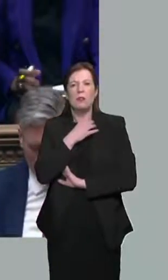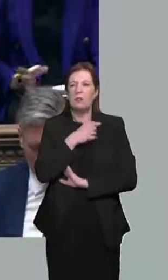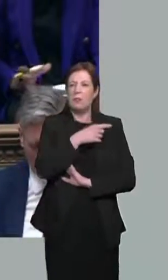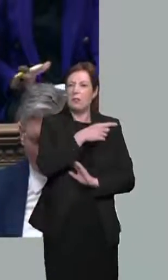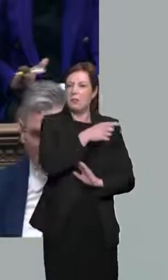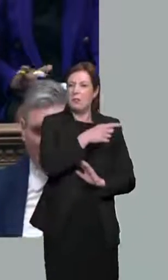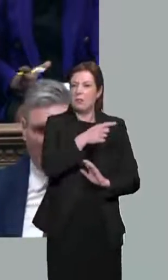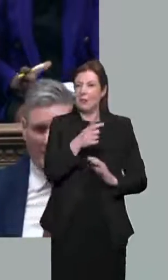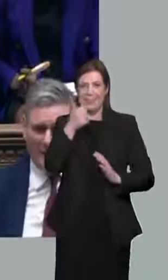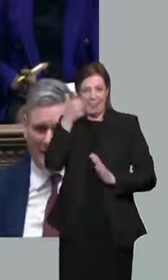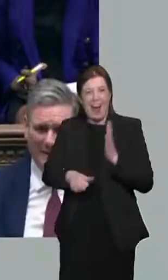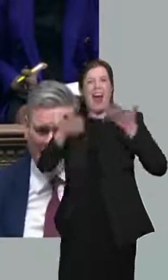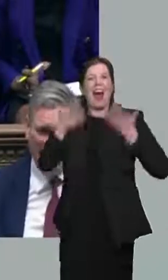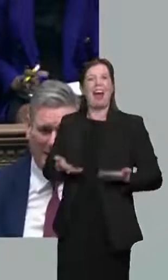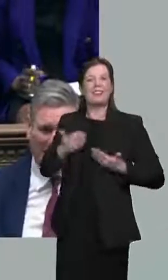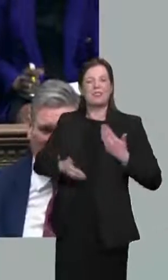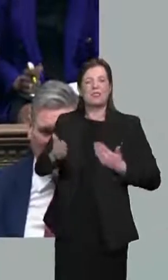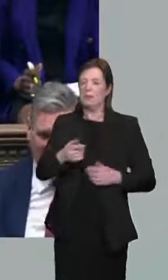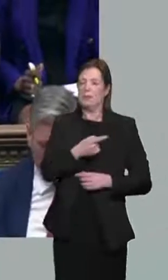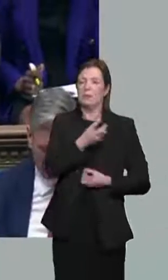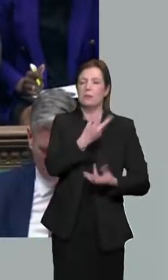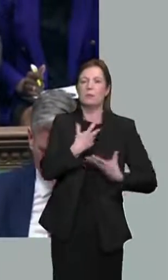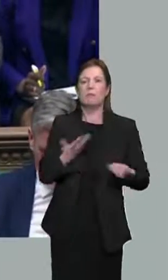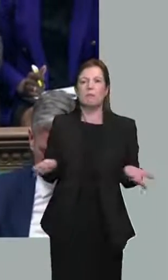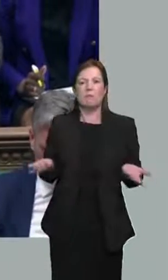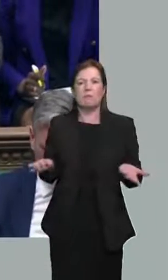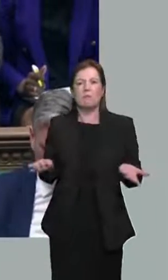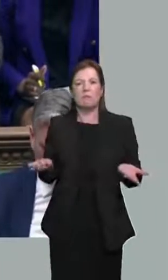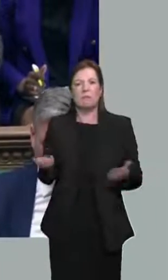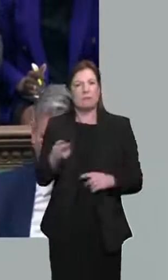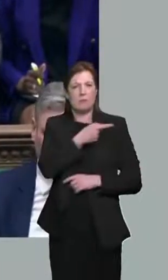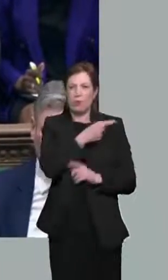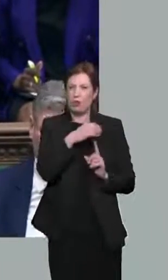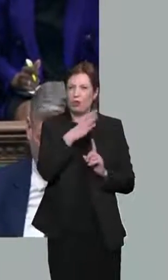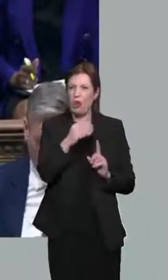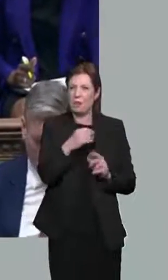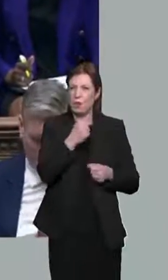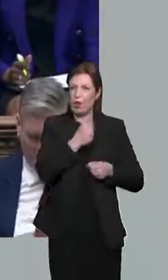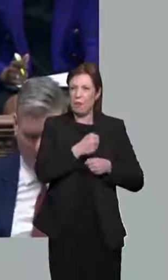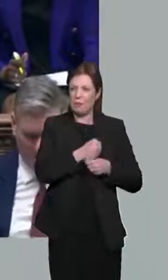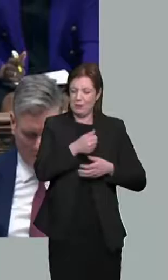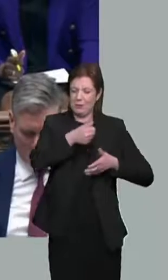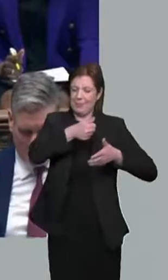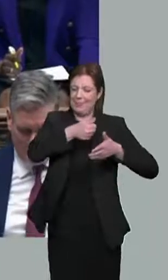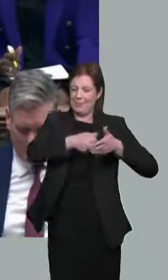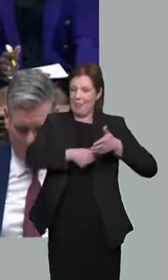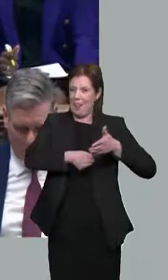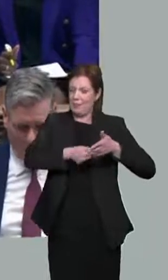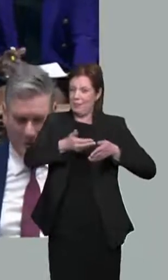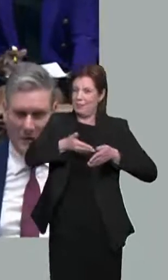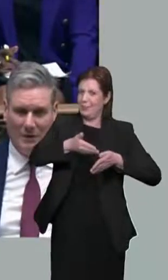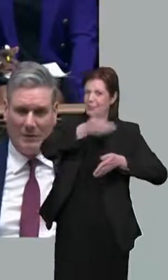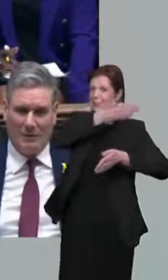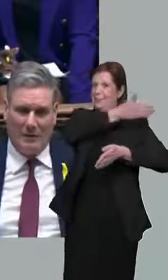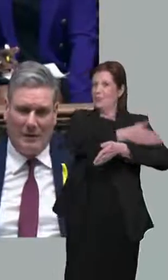today. Is he serious? The Conservatives have been in government now for 12 years.